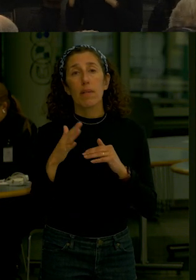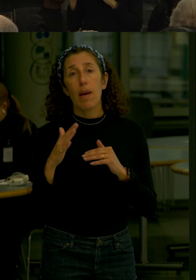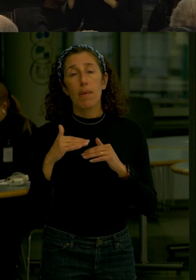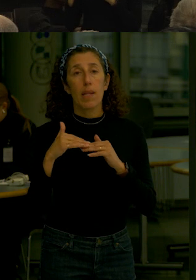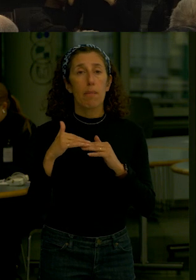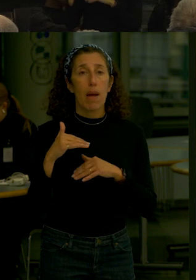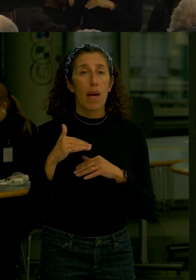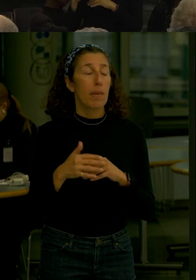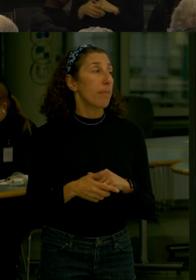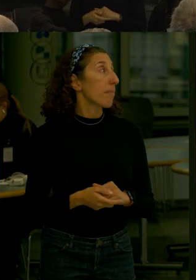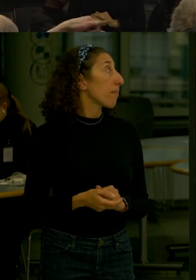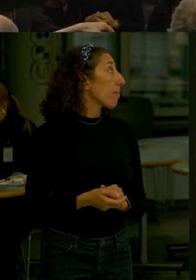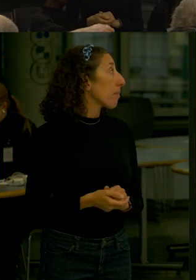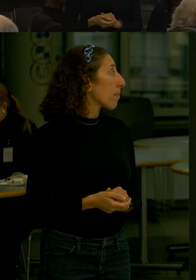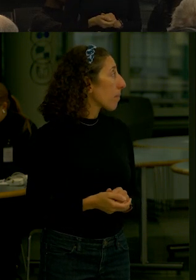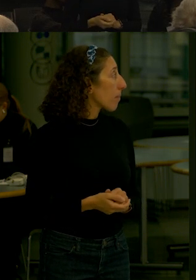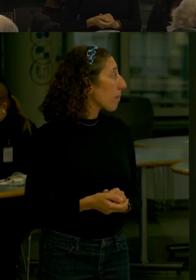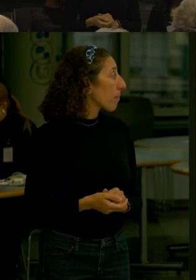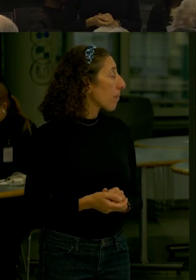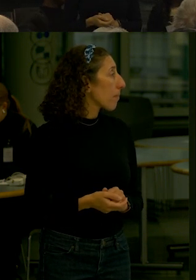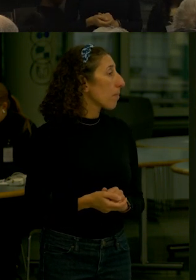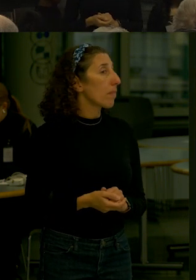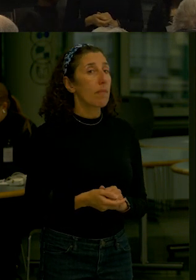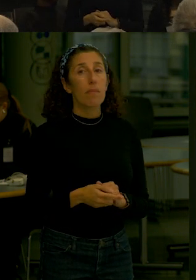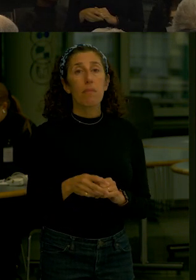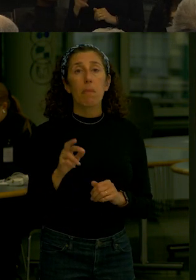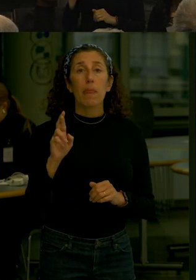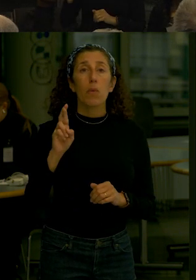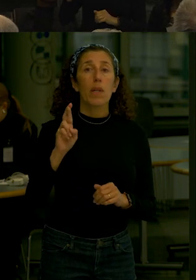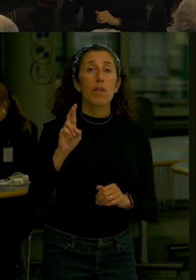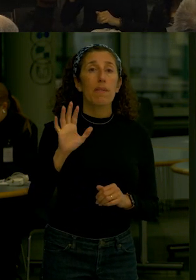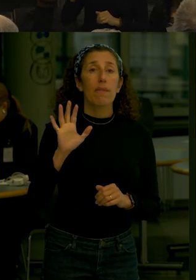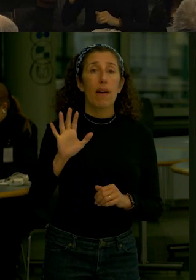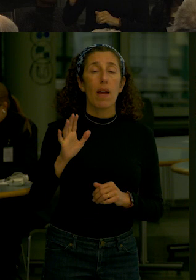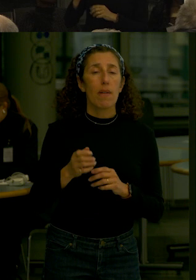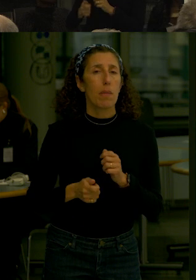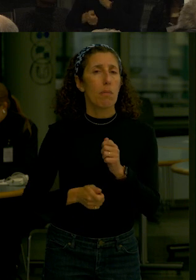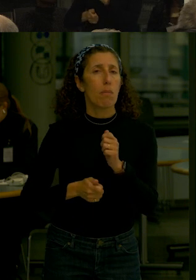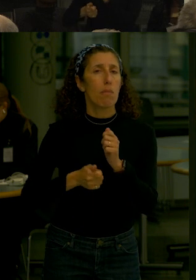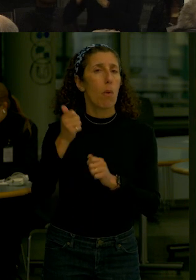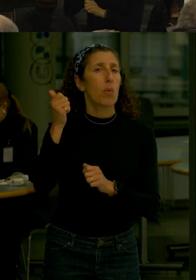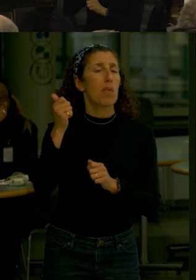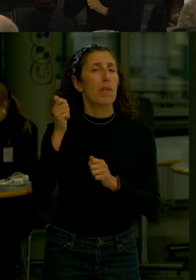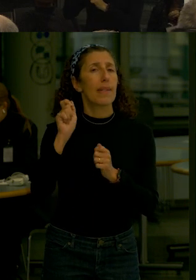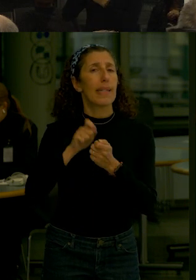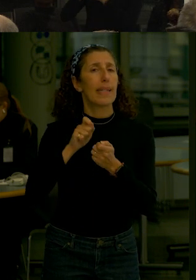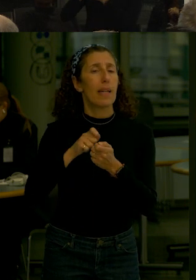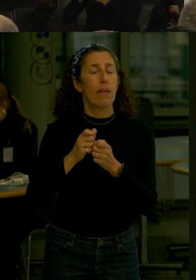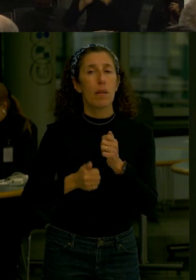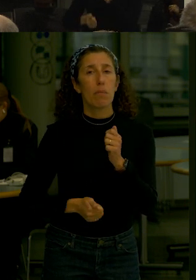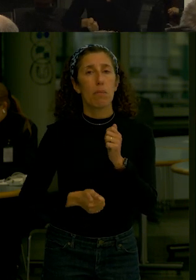didn't see Reach 5 has an incredible amount of detail It is the most transformed One of the most transformative changes